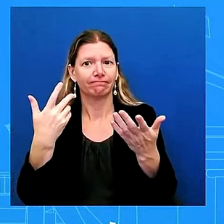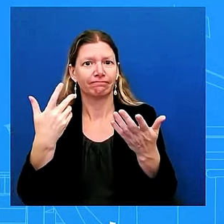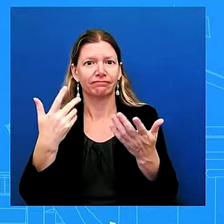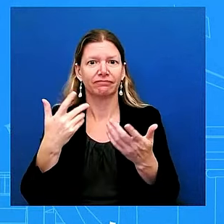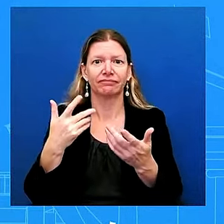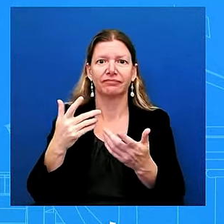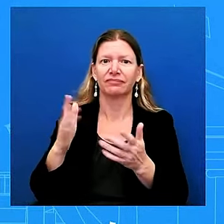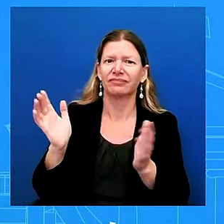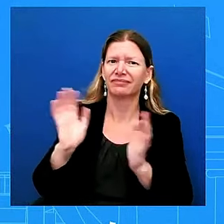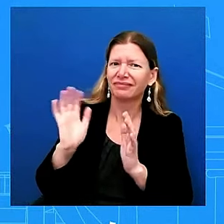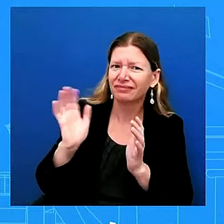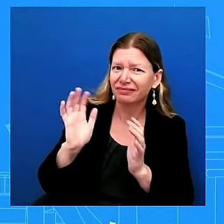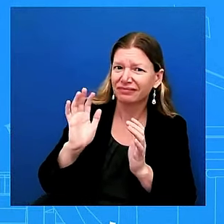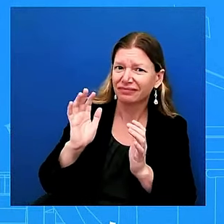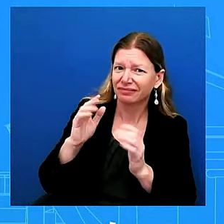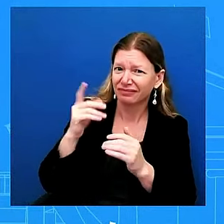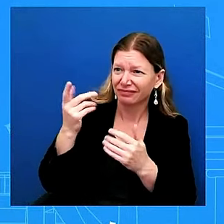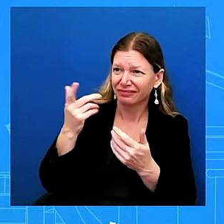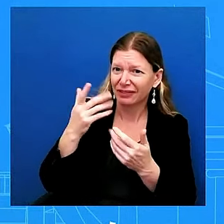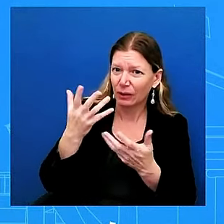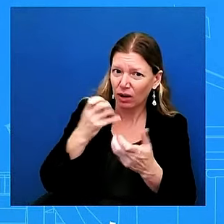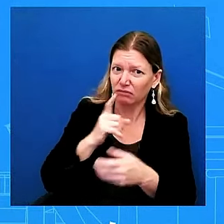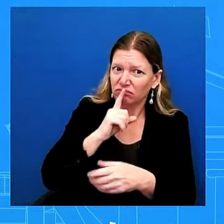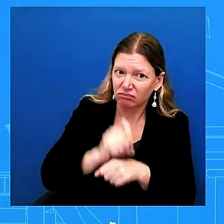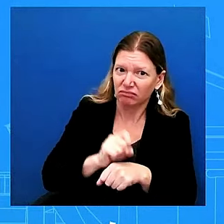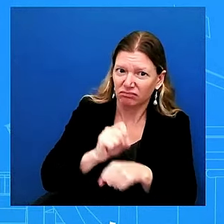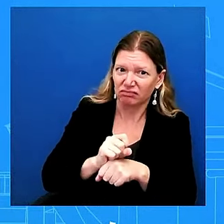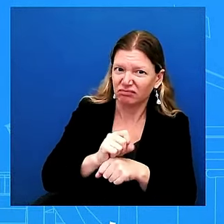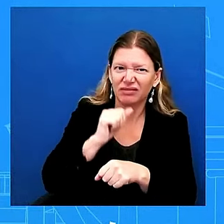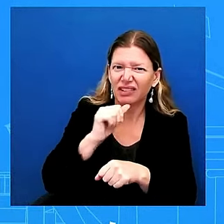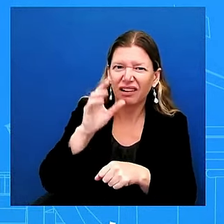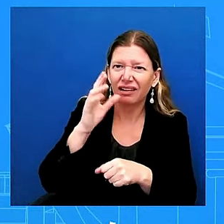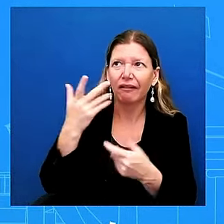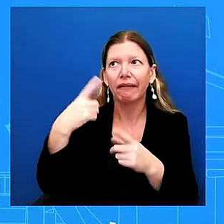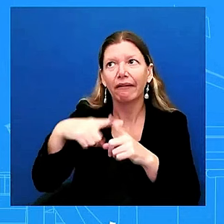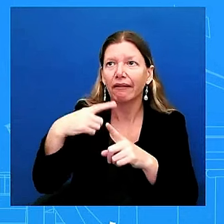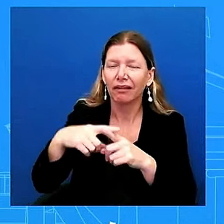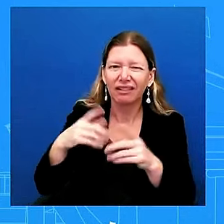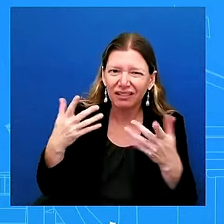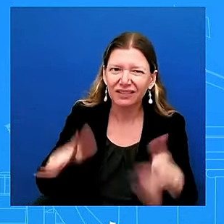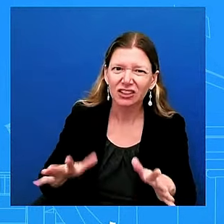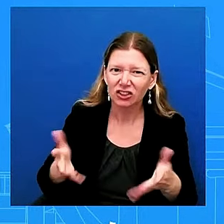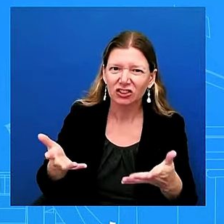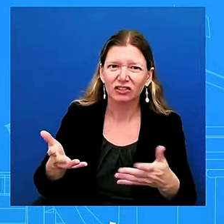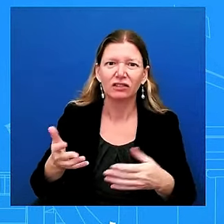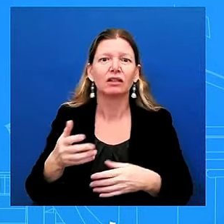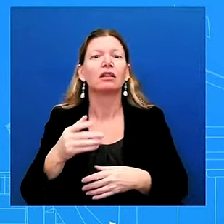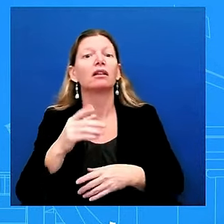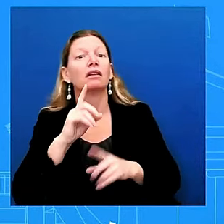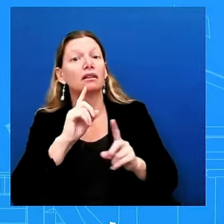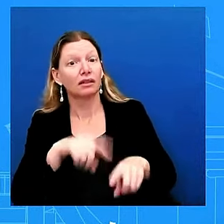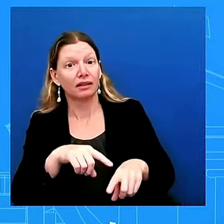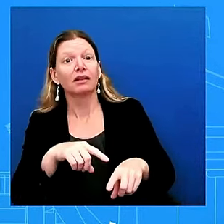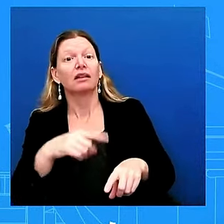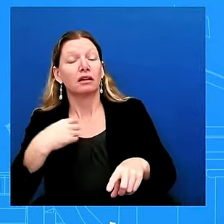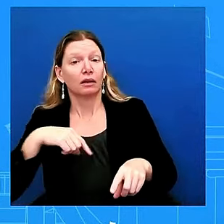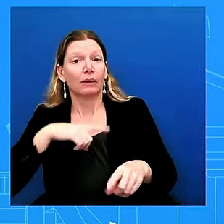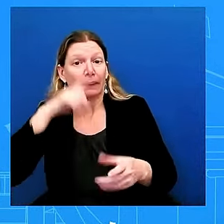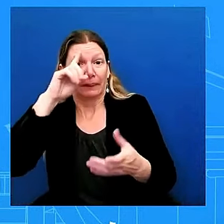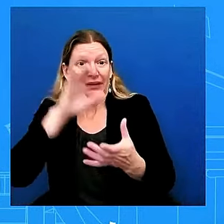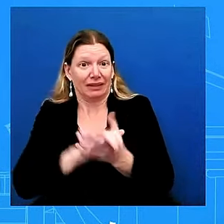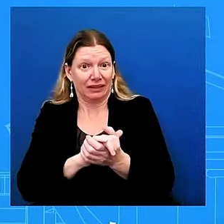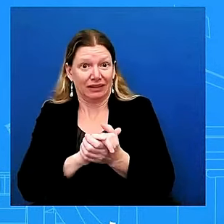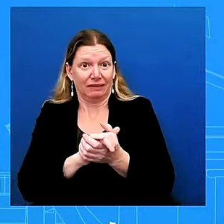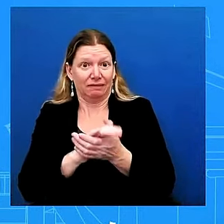look we believe the way uh to get to um a ceasefire is to have this diplomatic resolution to get us some space